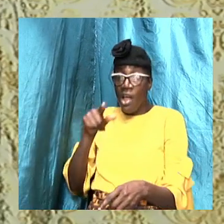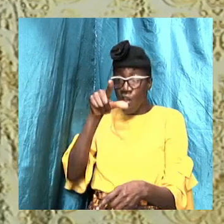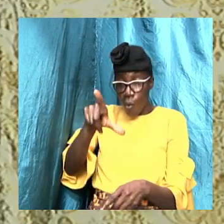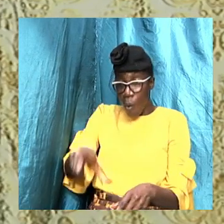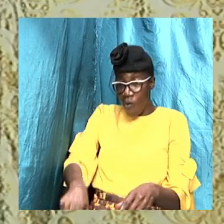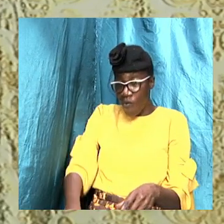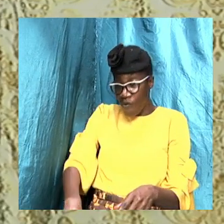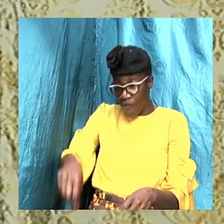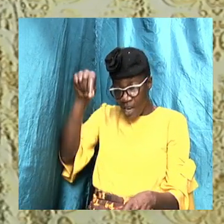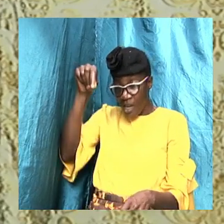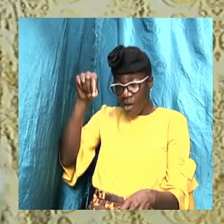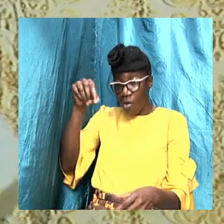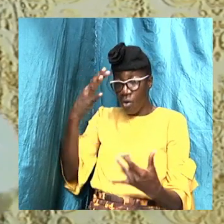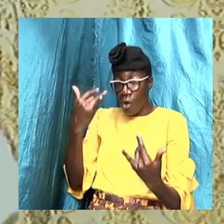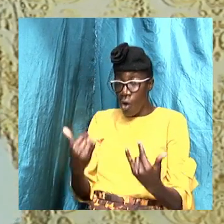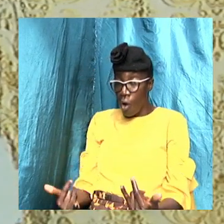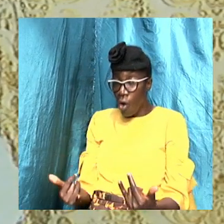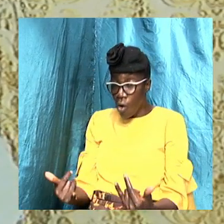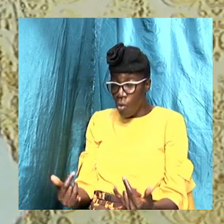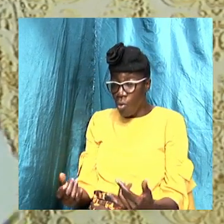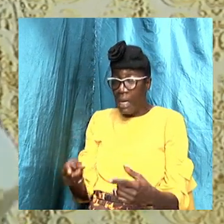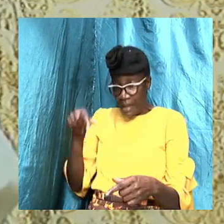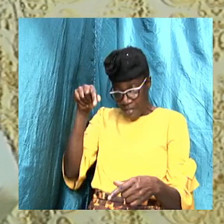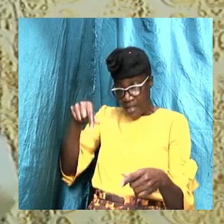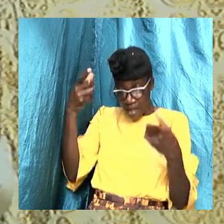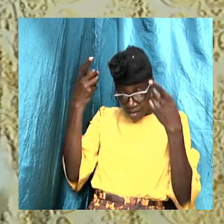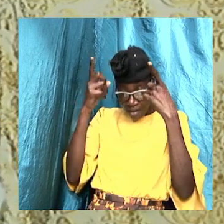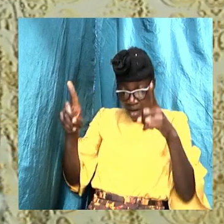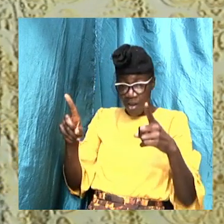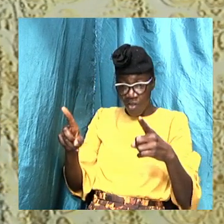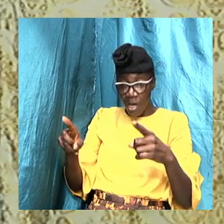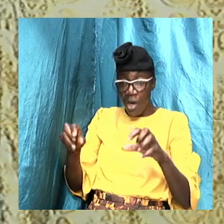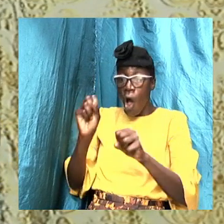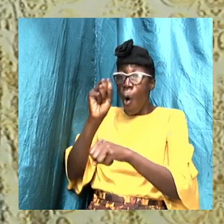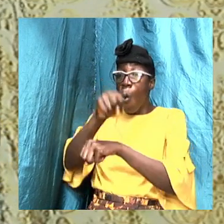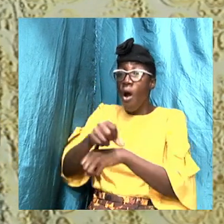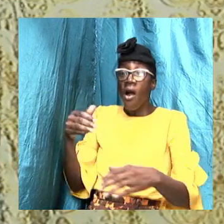those doctrines work against what the apostles preached and what they taught.